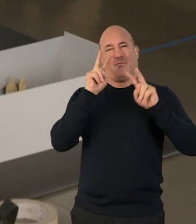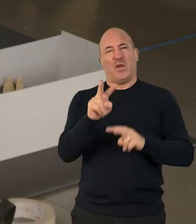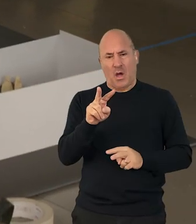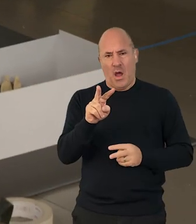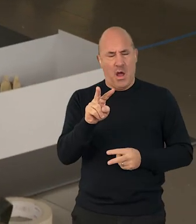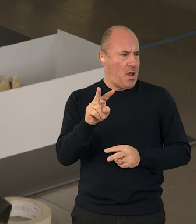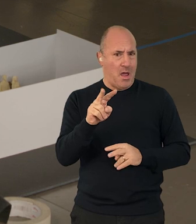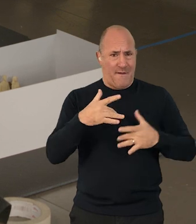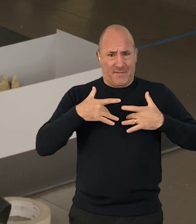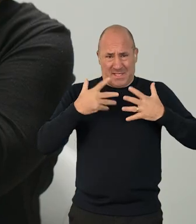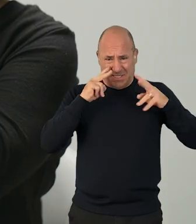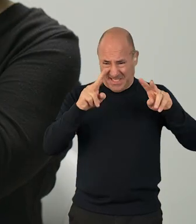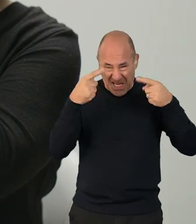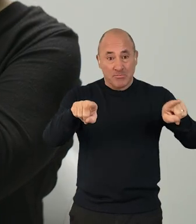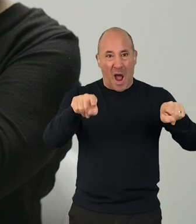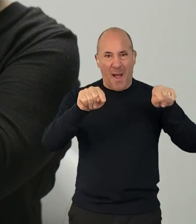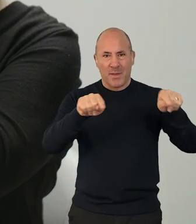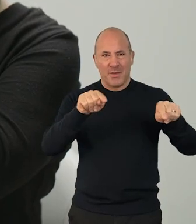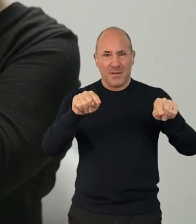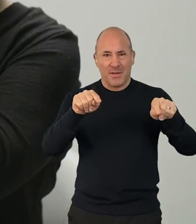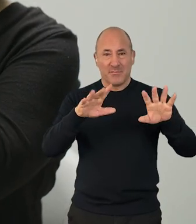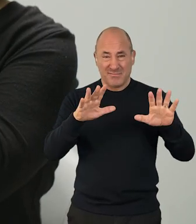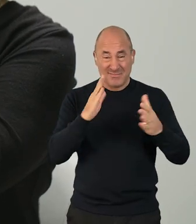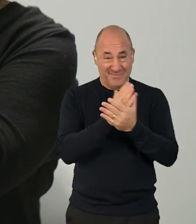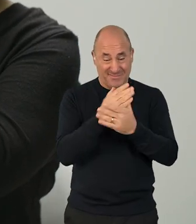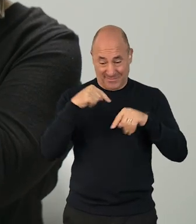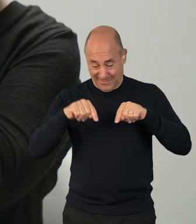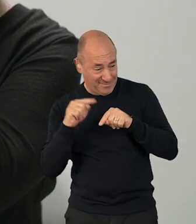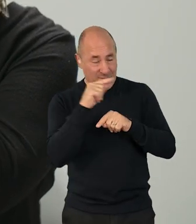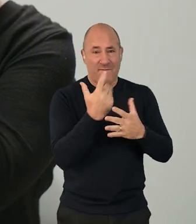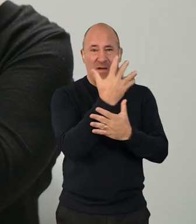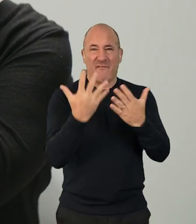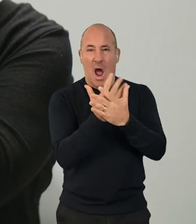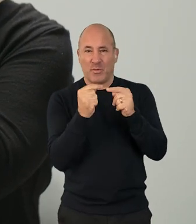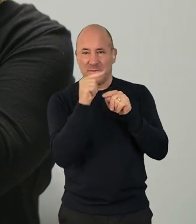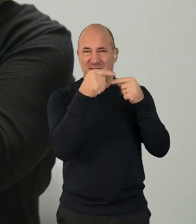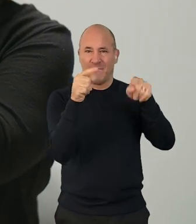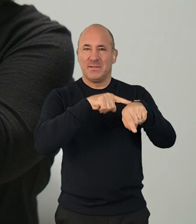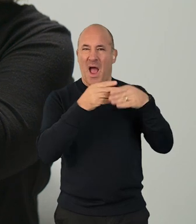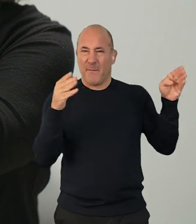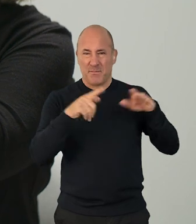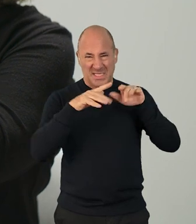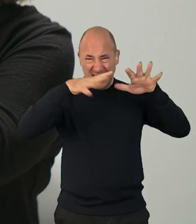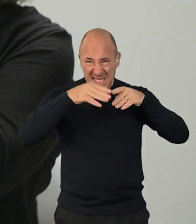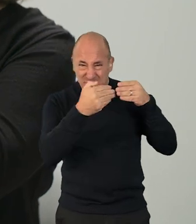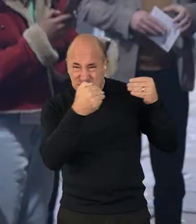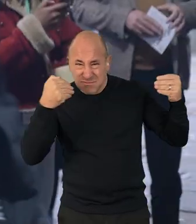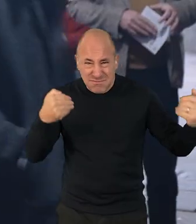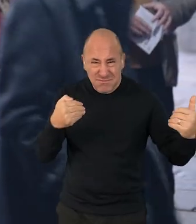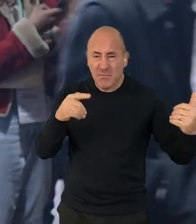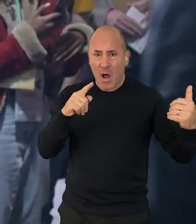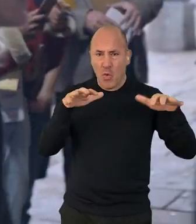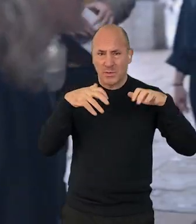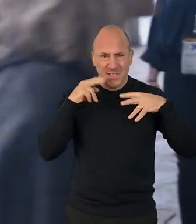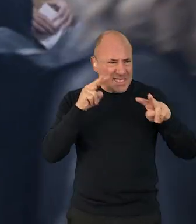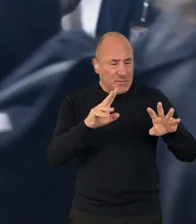seeing it at the same time. So although there's five hours between us and there's a whole ocean between us, is that somehow the audience sees each